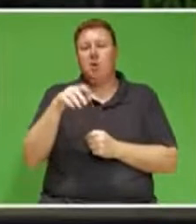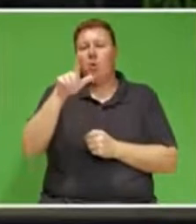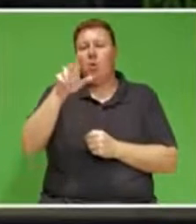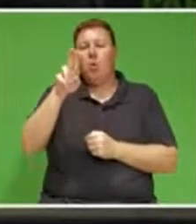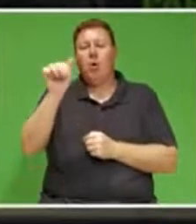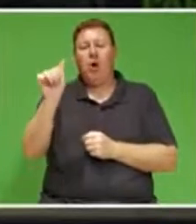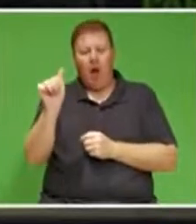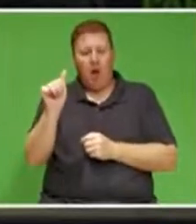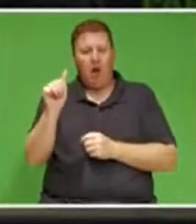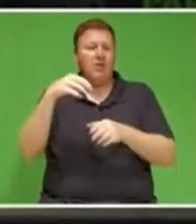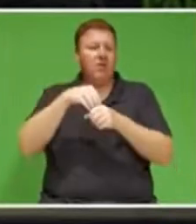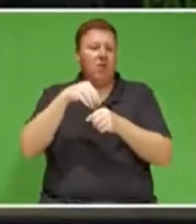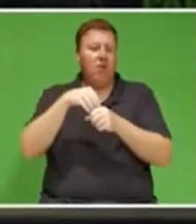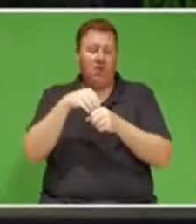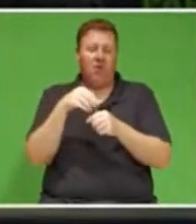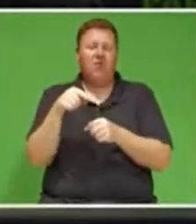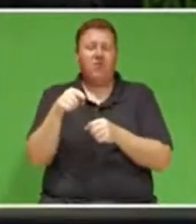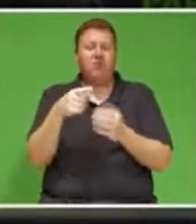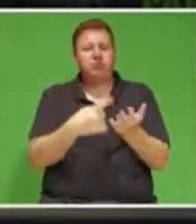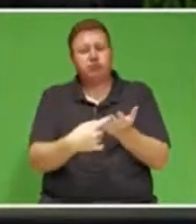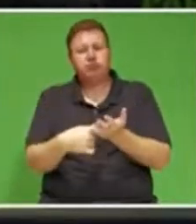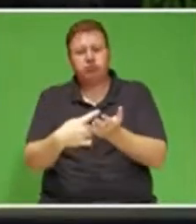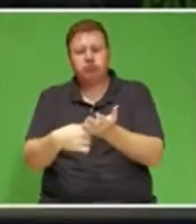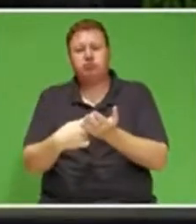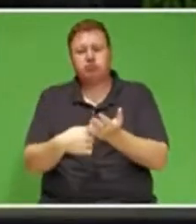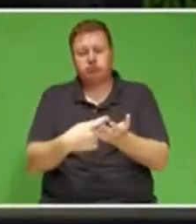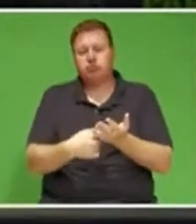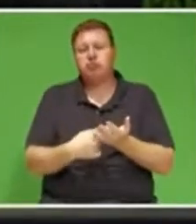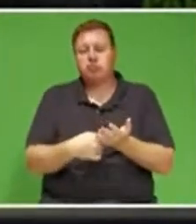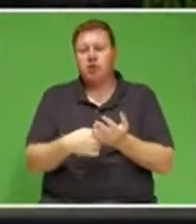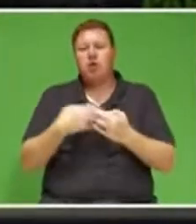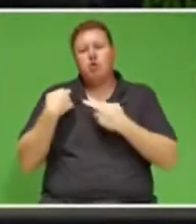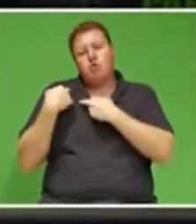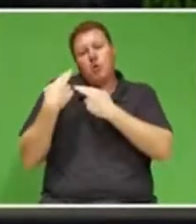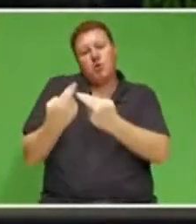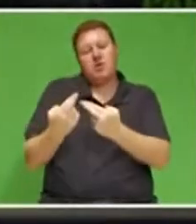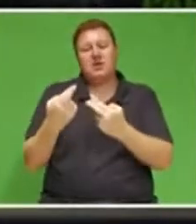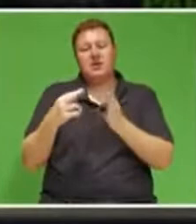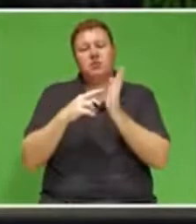and flew the South African flag on our behalf.